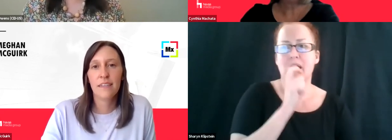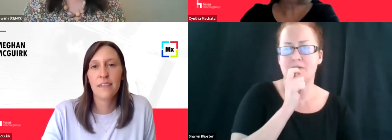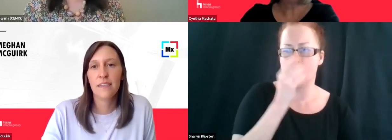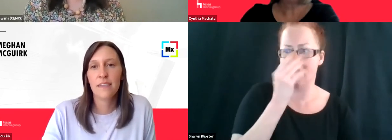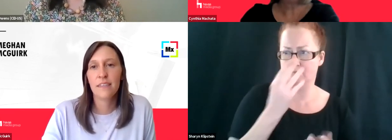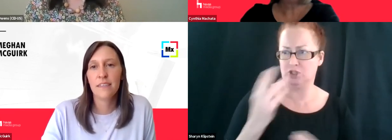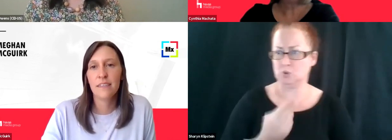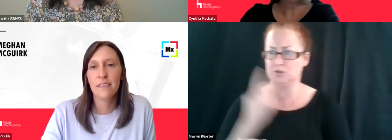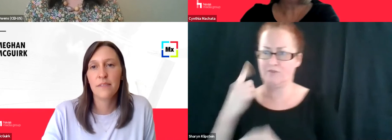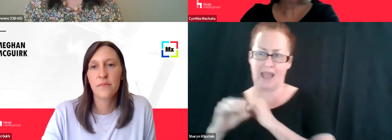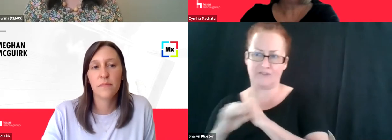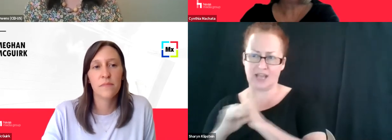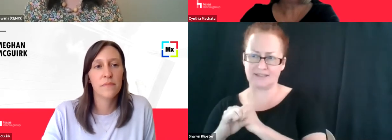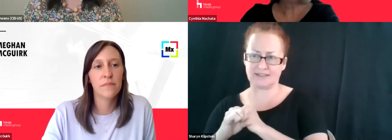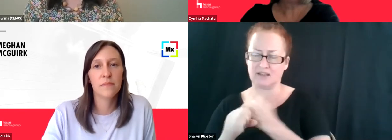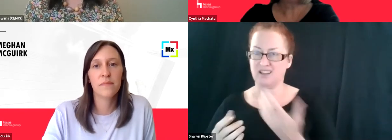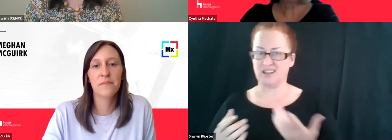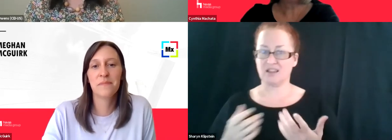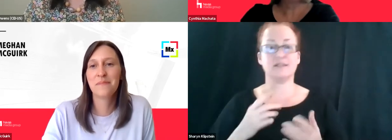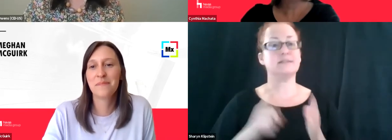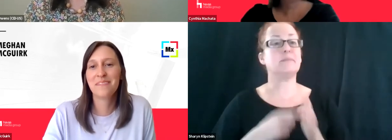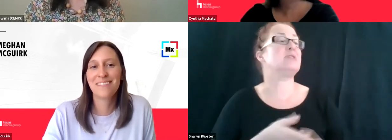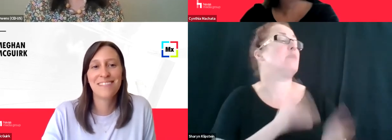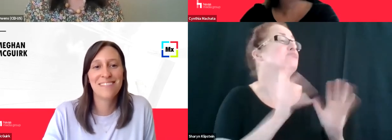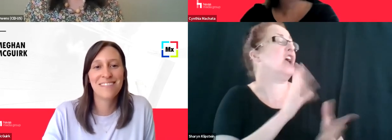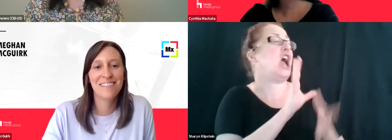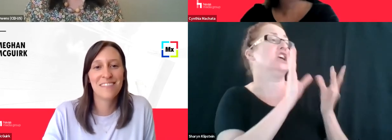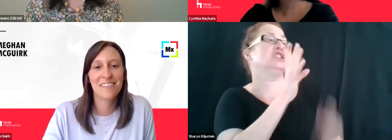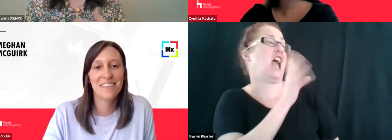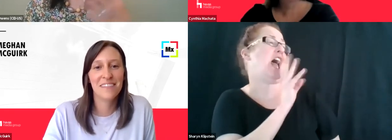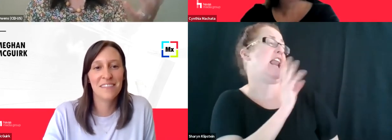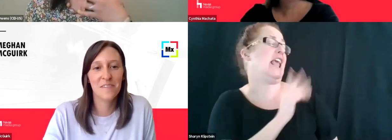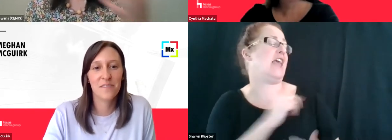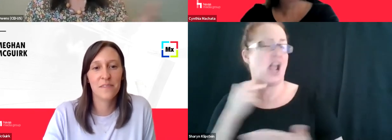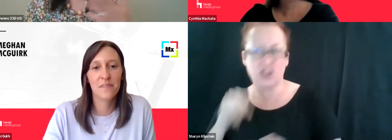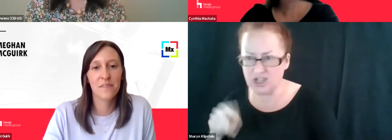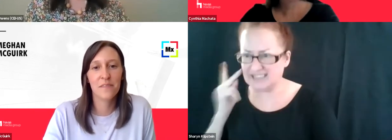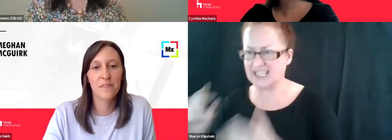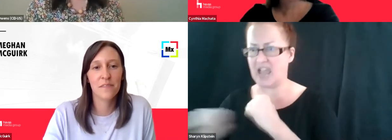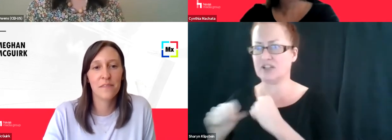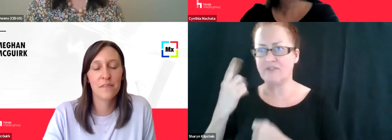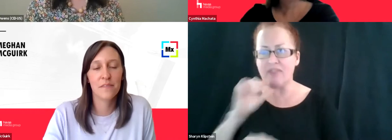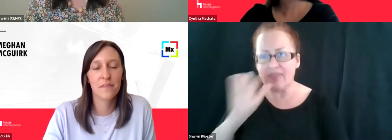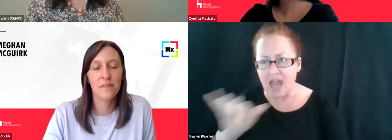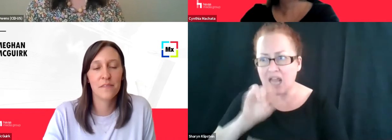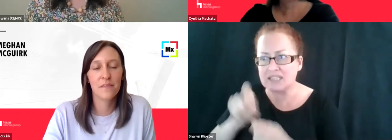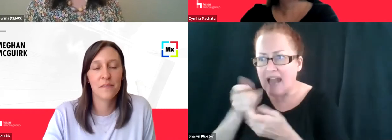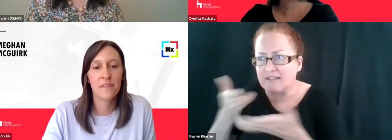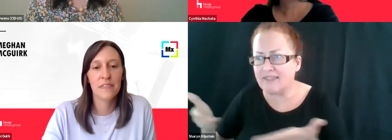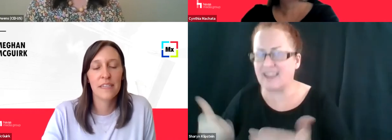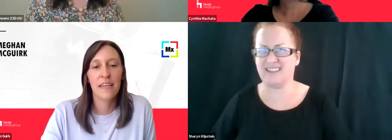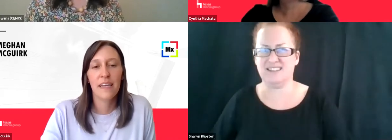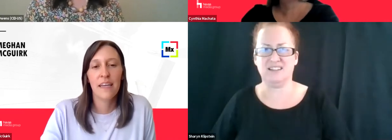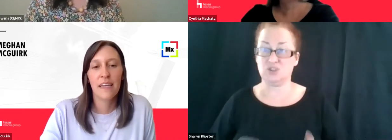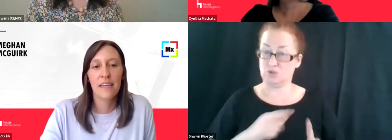advertising? I've seen ads for things that I've only discussed in, you know, personal conversation. So could